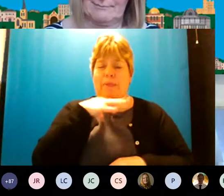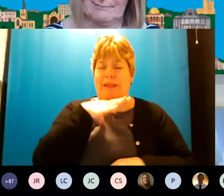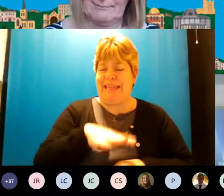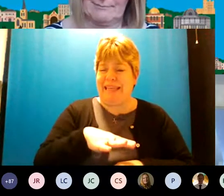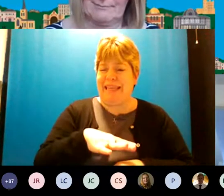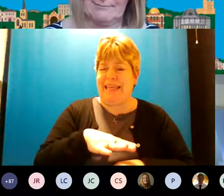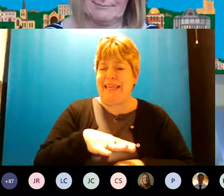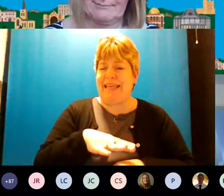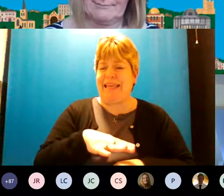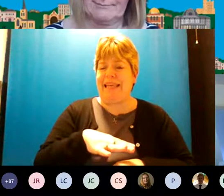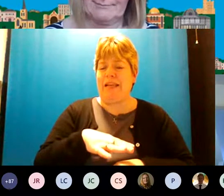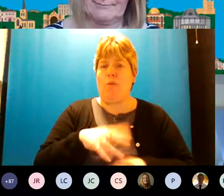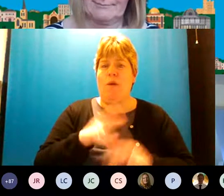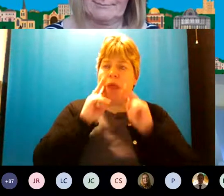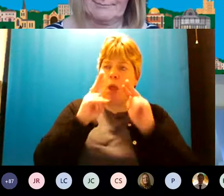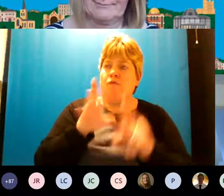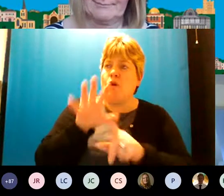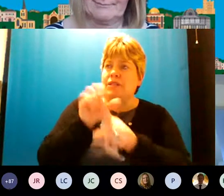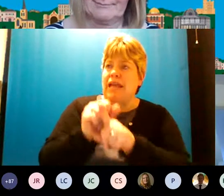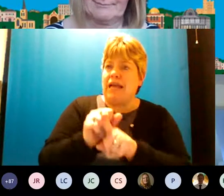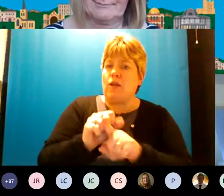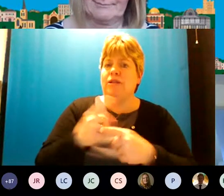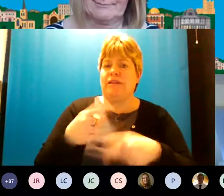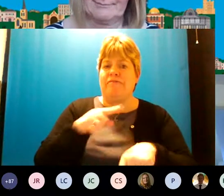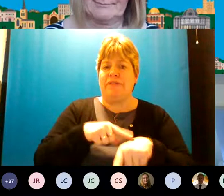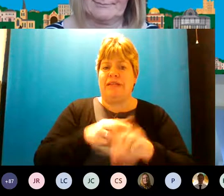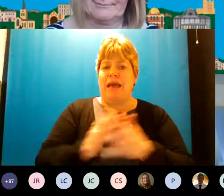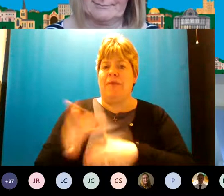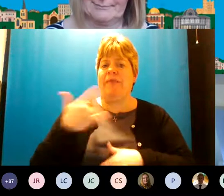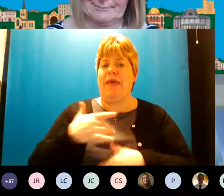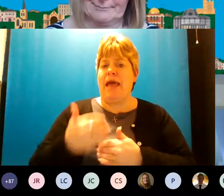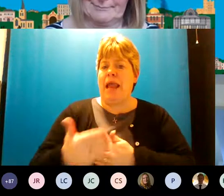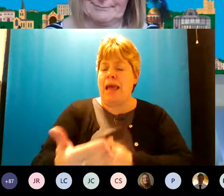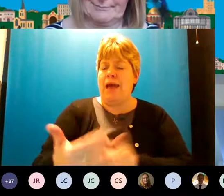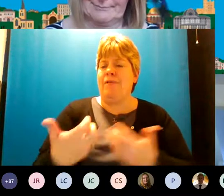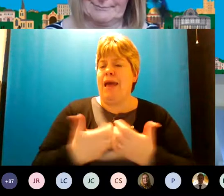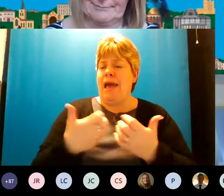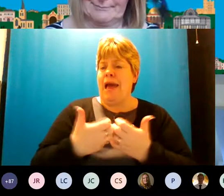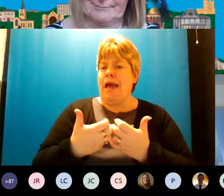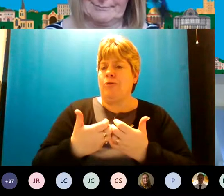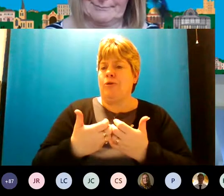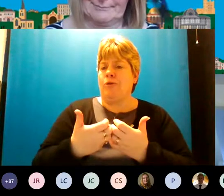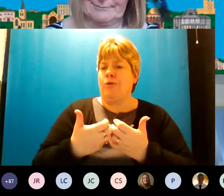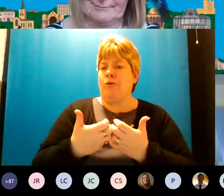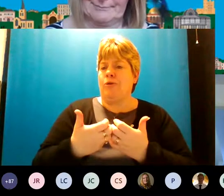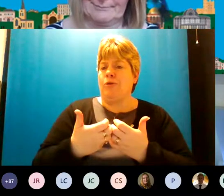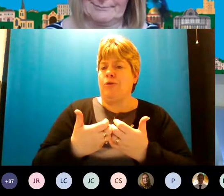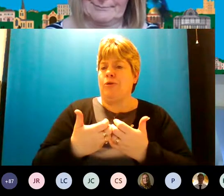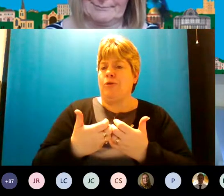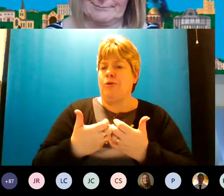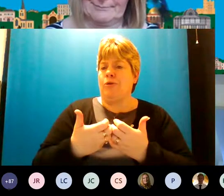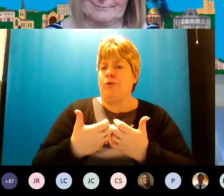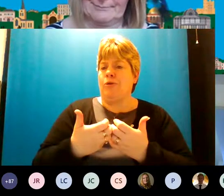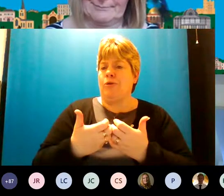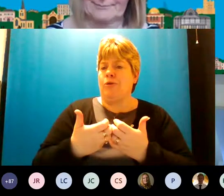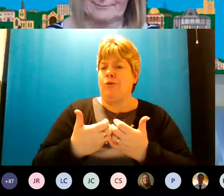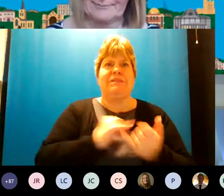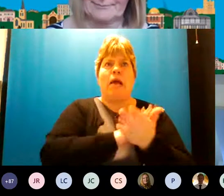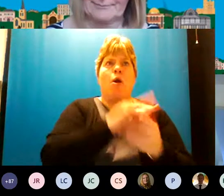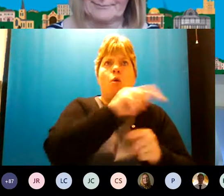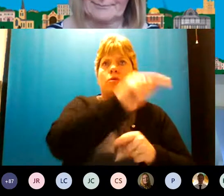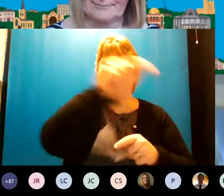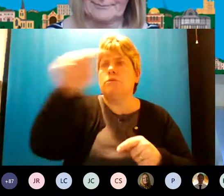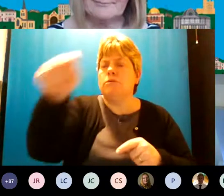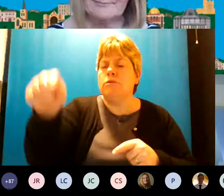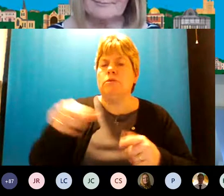when they seek a diagnosis at different stages of their life and how do we work alongside various stakeholders to help people